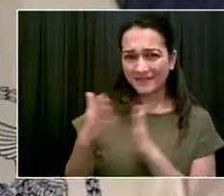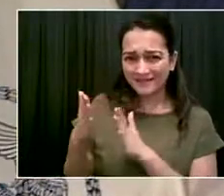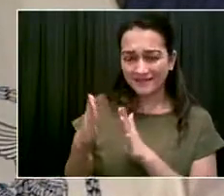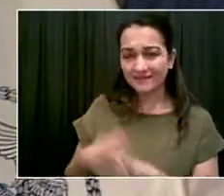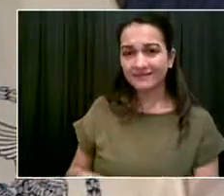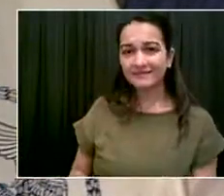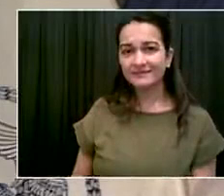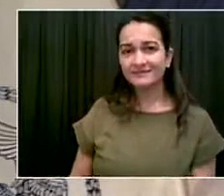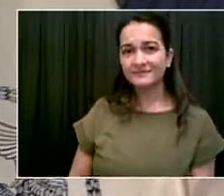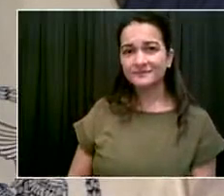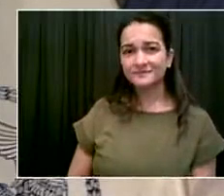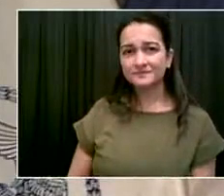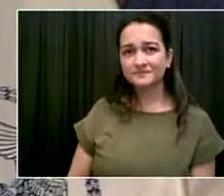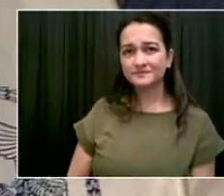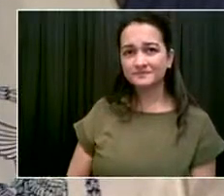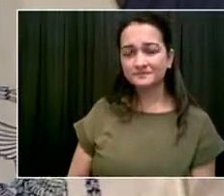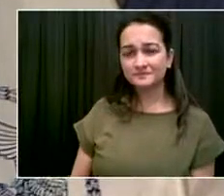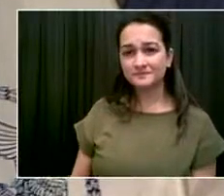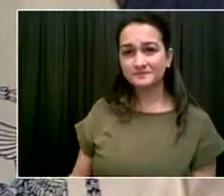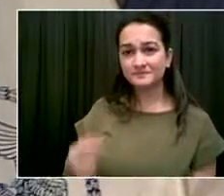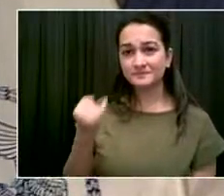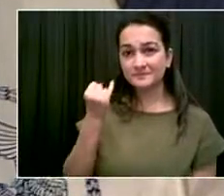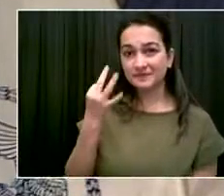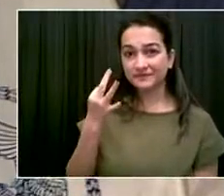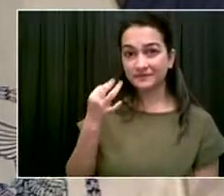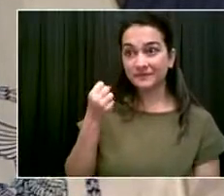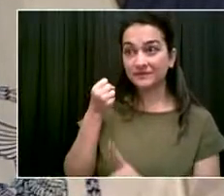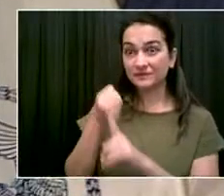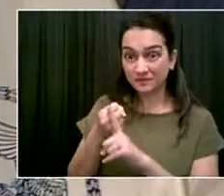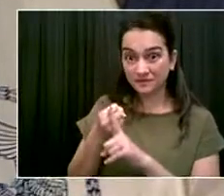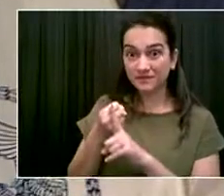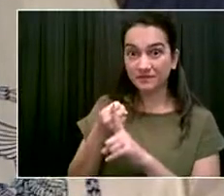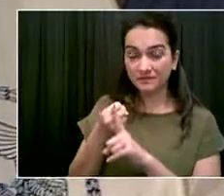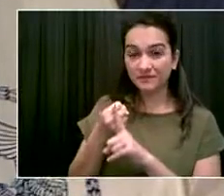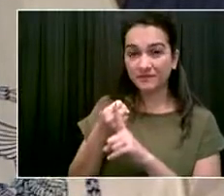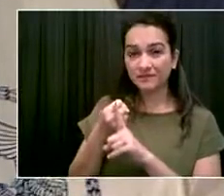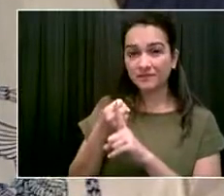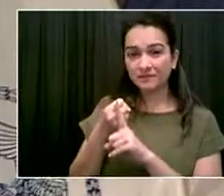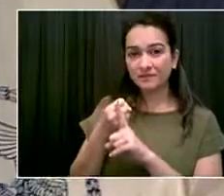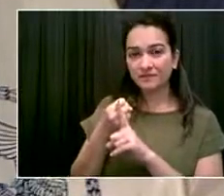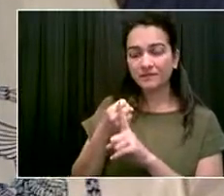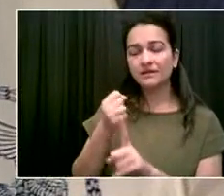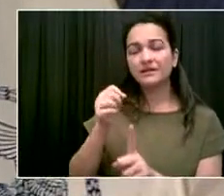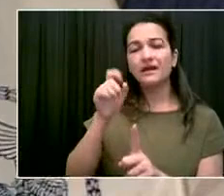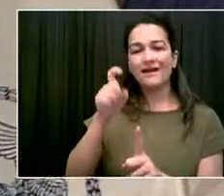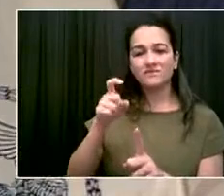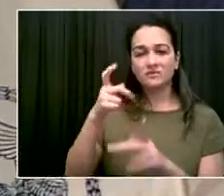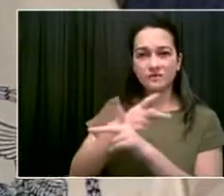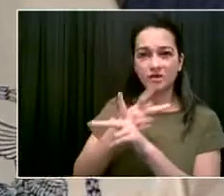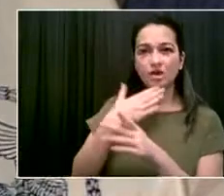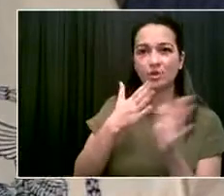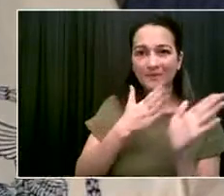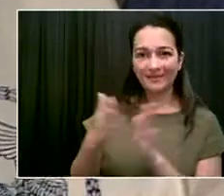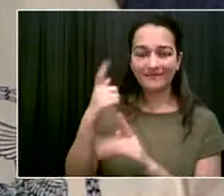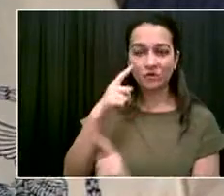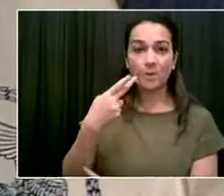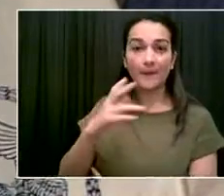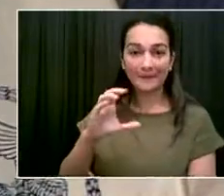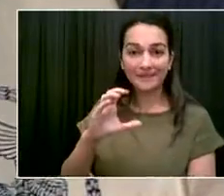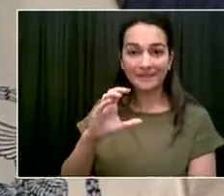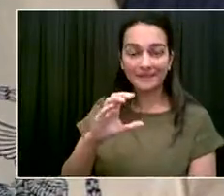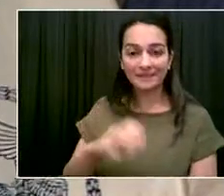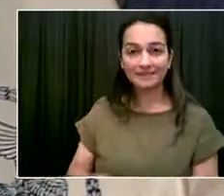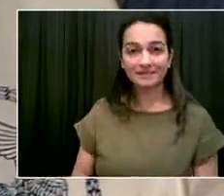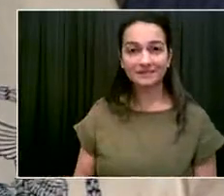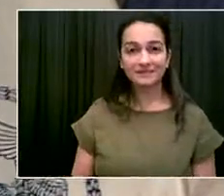after the concert, we believe absolutely we can do both these things at once. We're going to have all city agencies on full